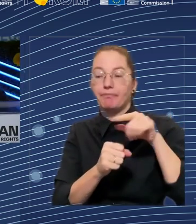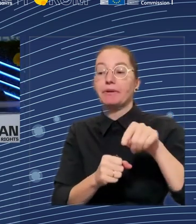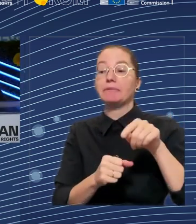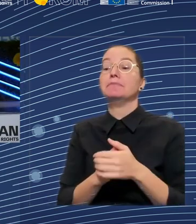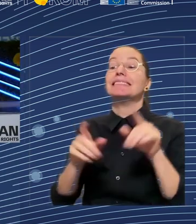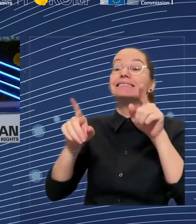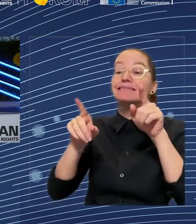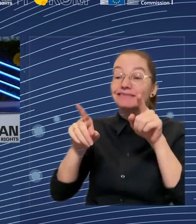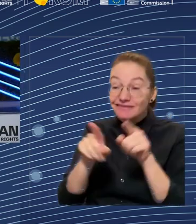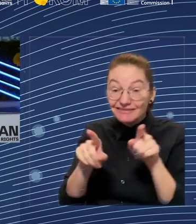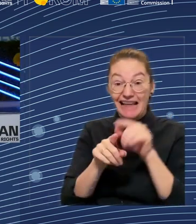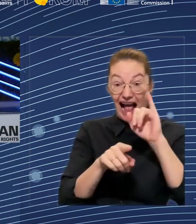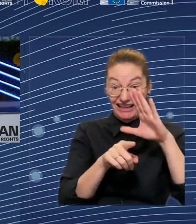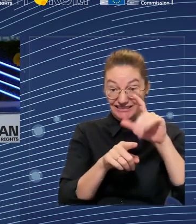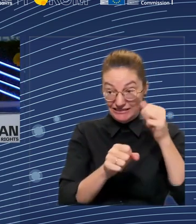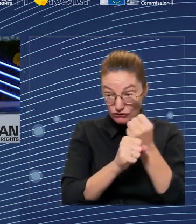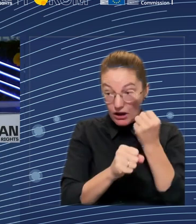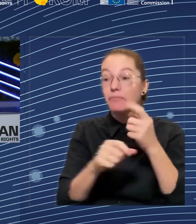these basic digital skills.